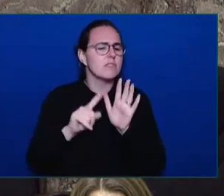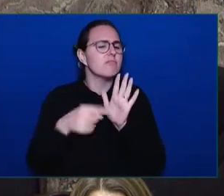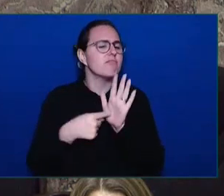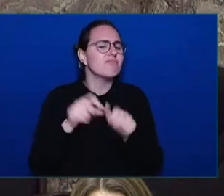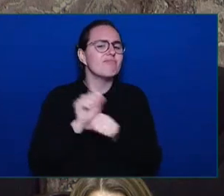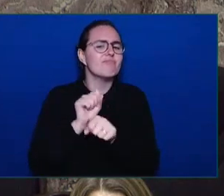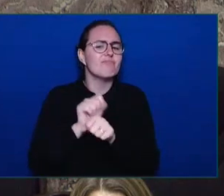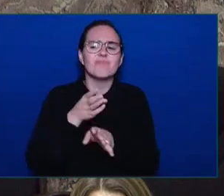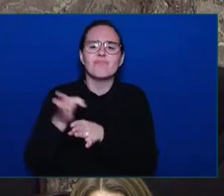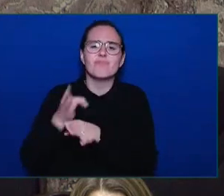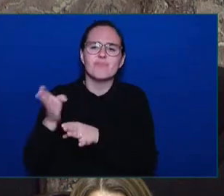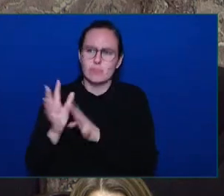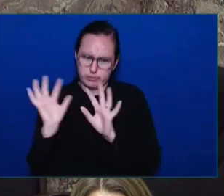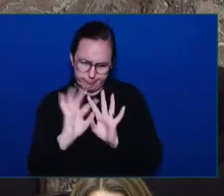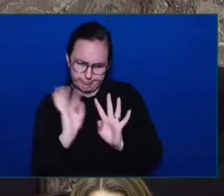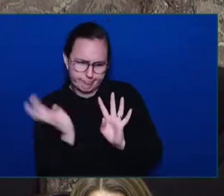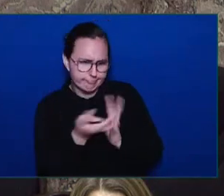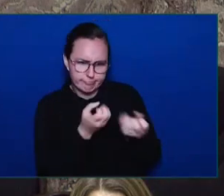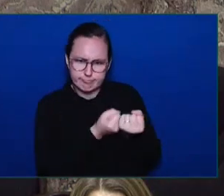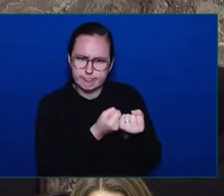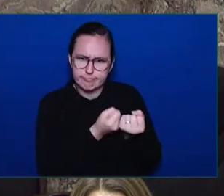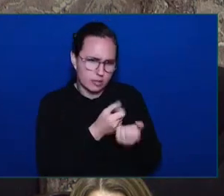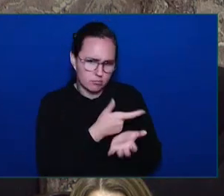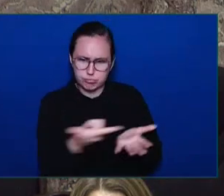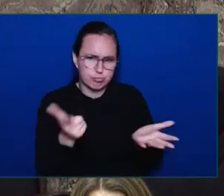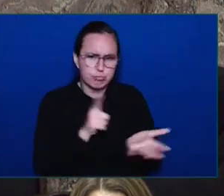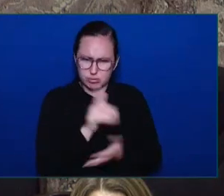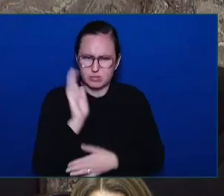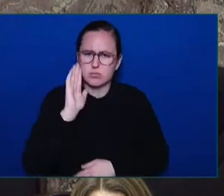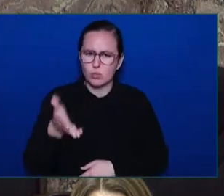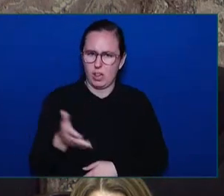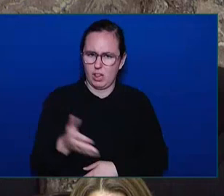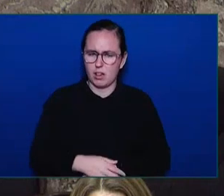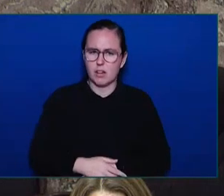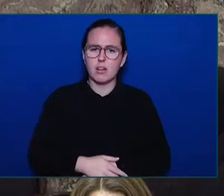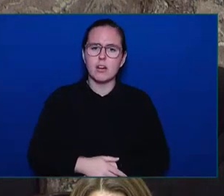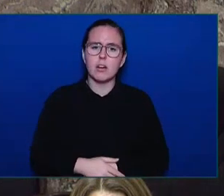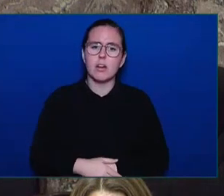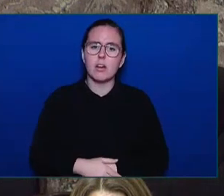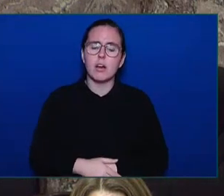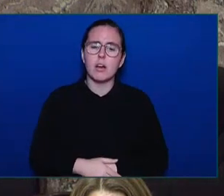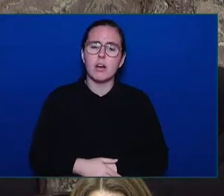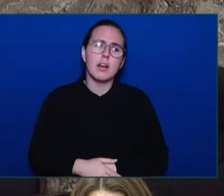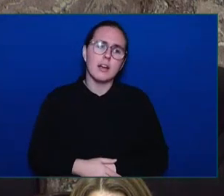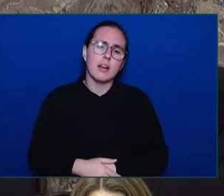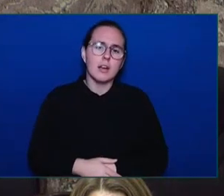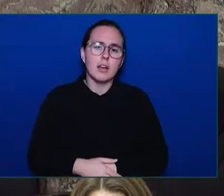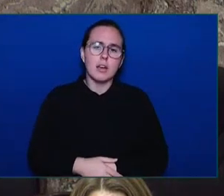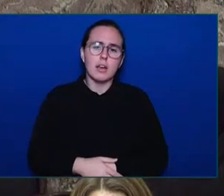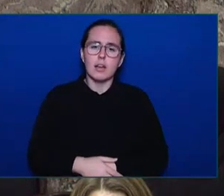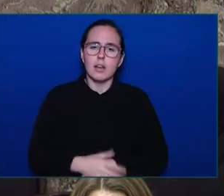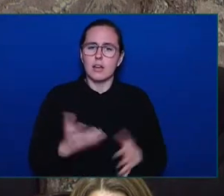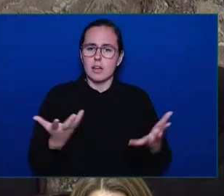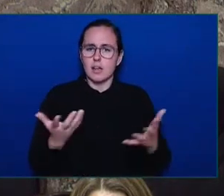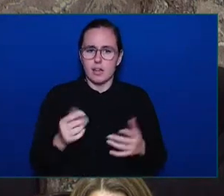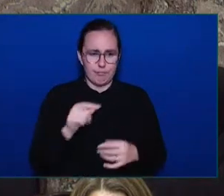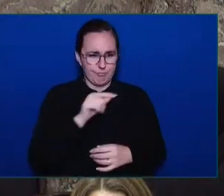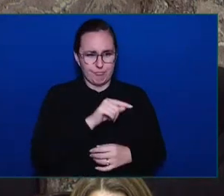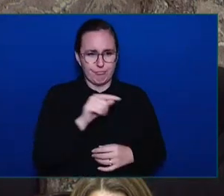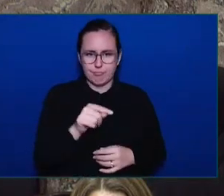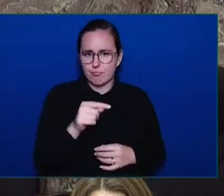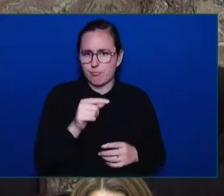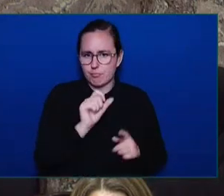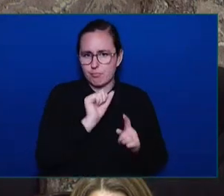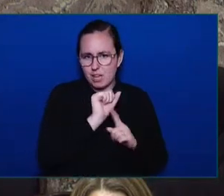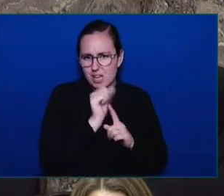Honourable Speaker, in this case, of course, these are matters that are appropriately dealt with. Complaints